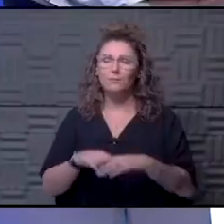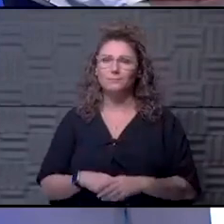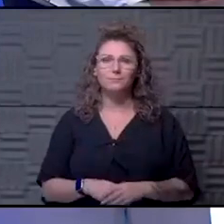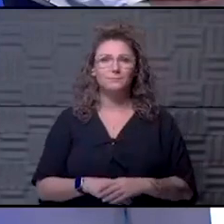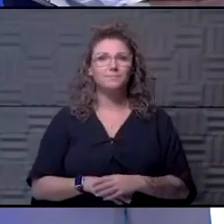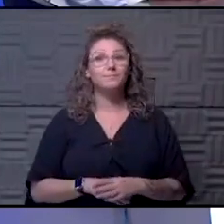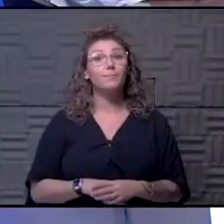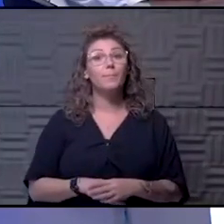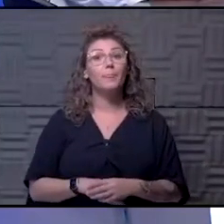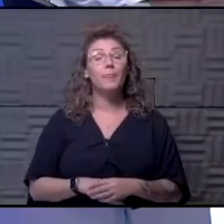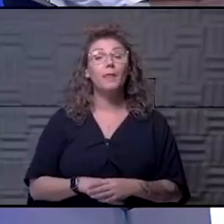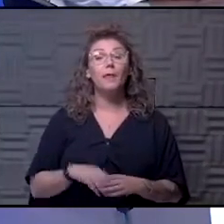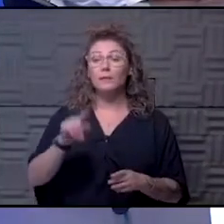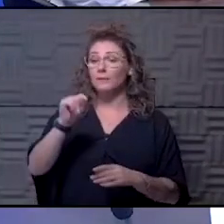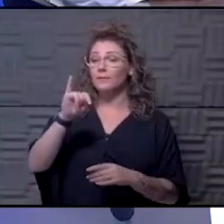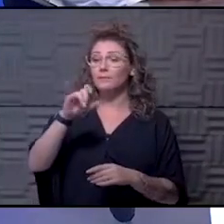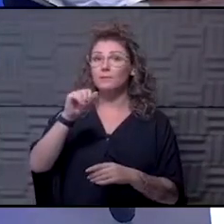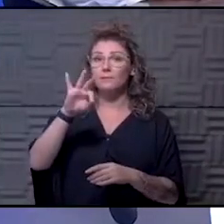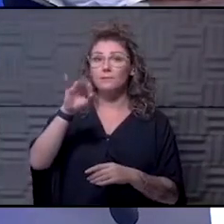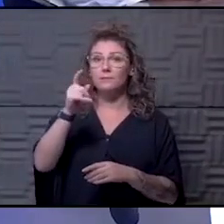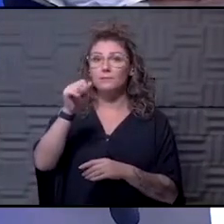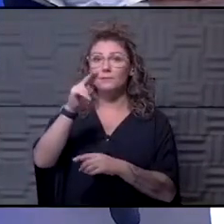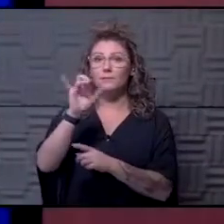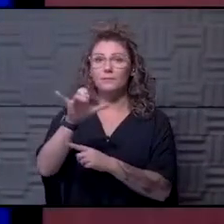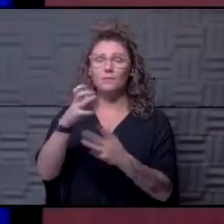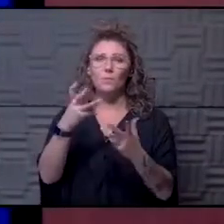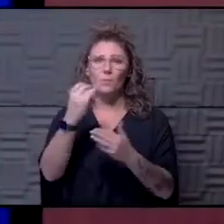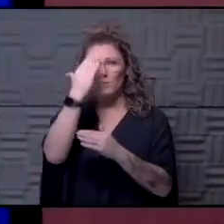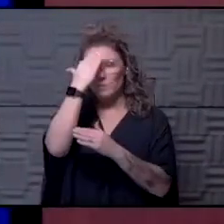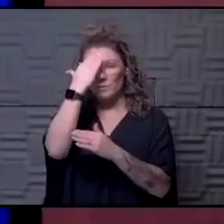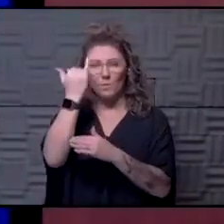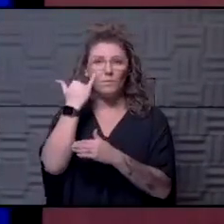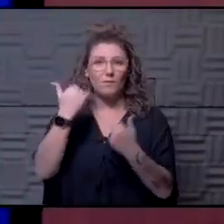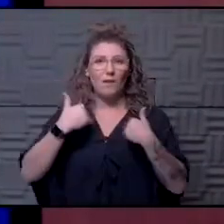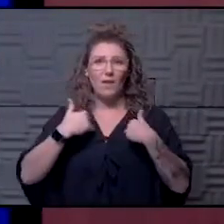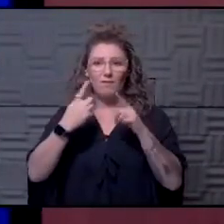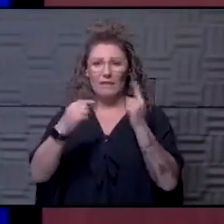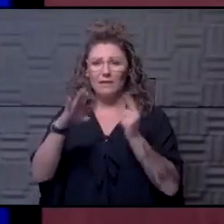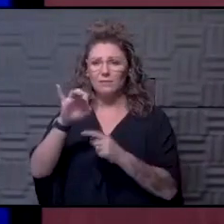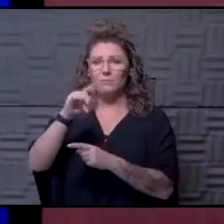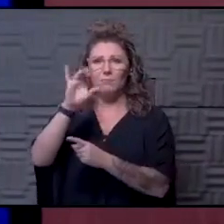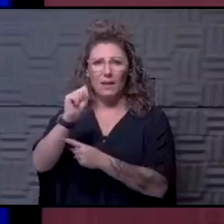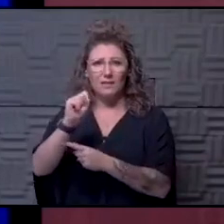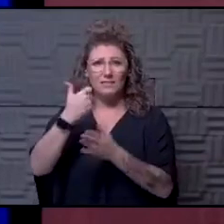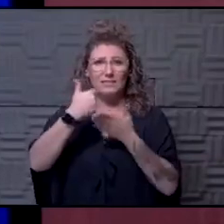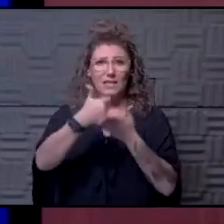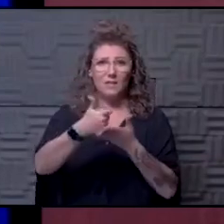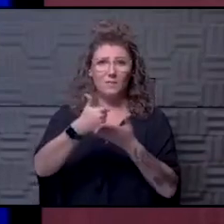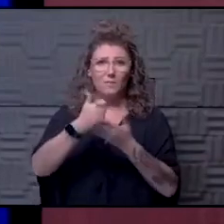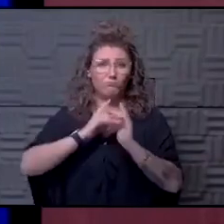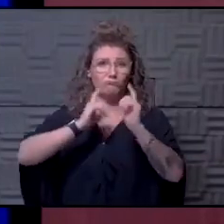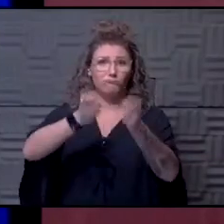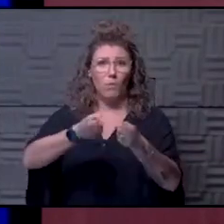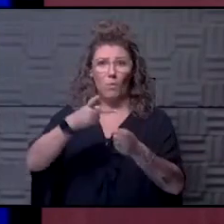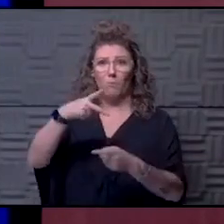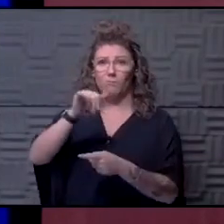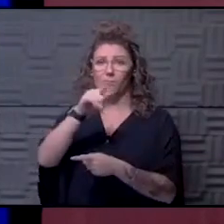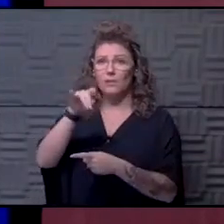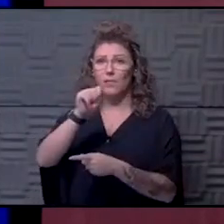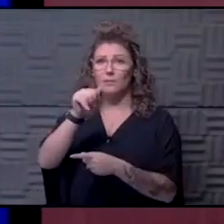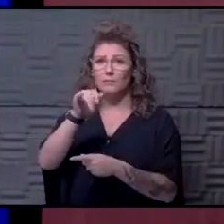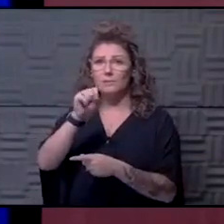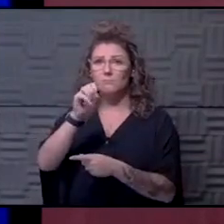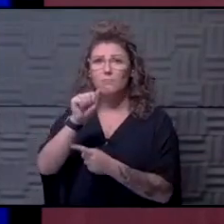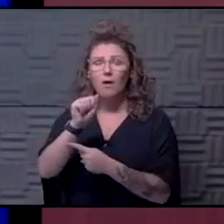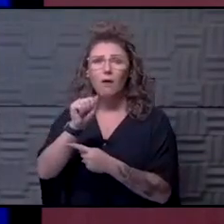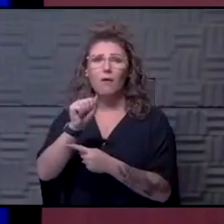Okay, Jill. And Tiffany wants to know, if one has antibodies from the vaccine, is it helpful to donate plasma just like people